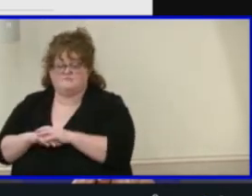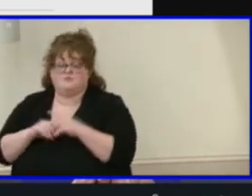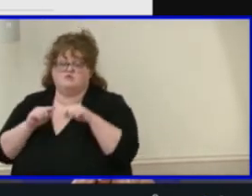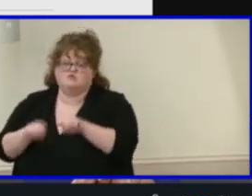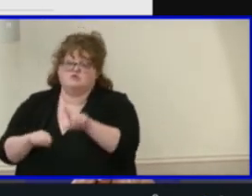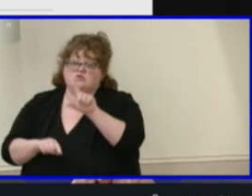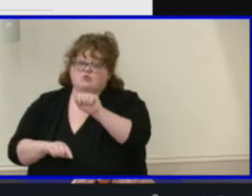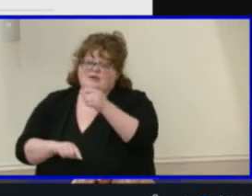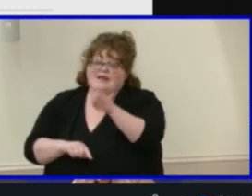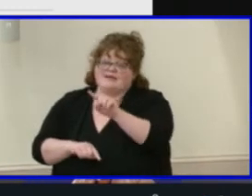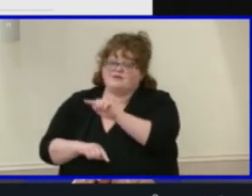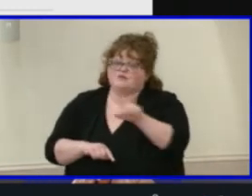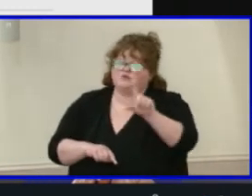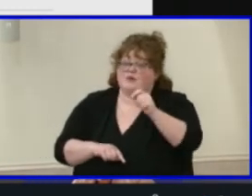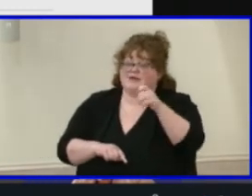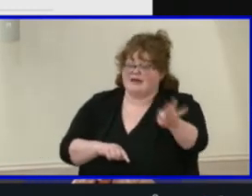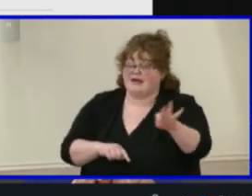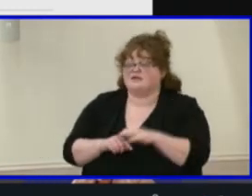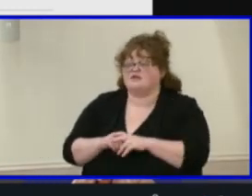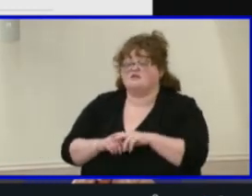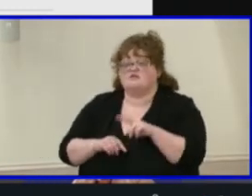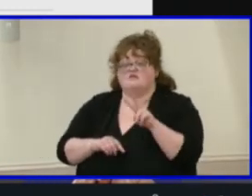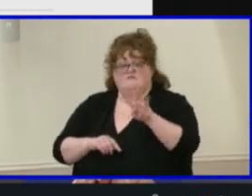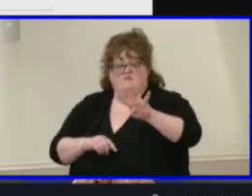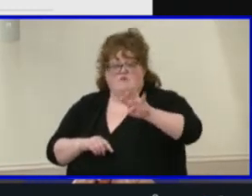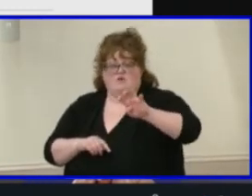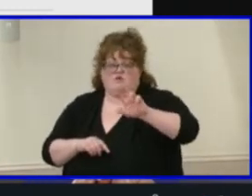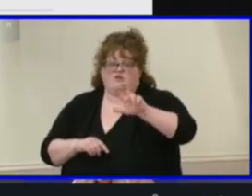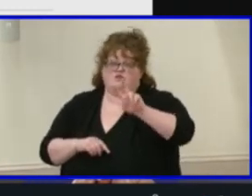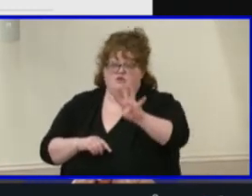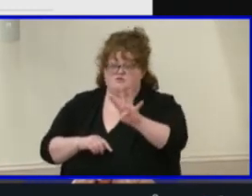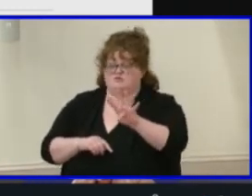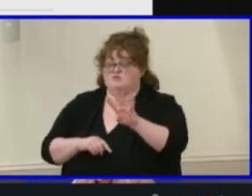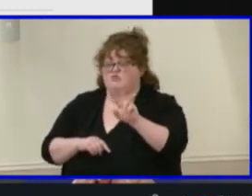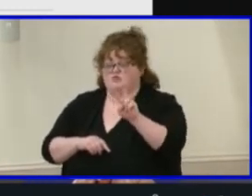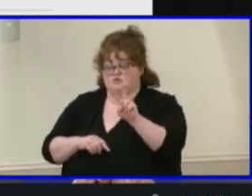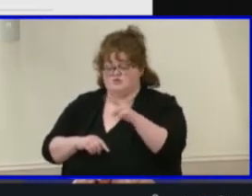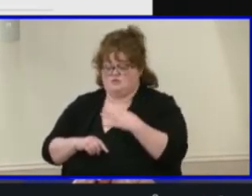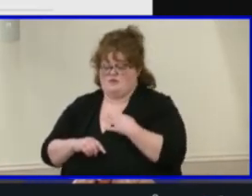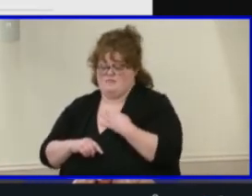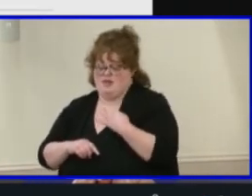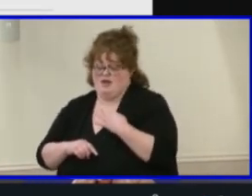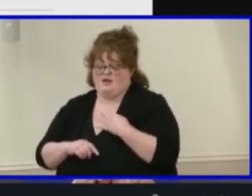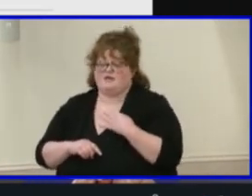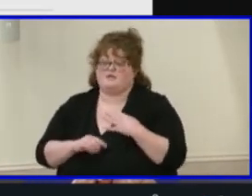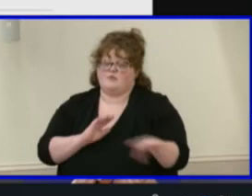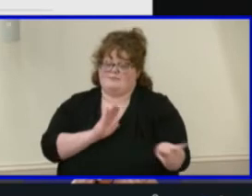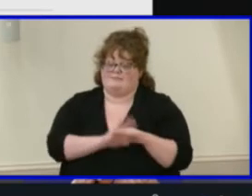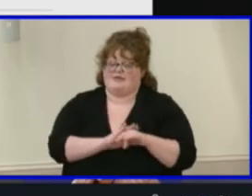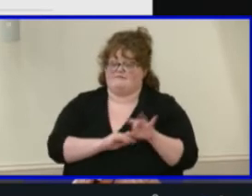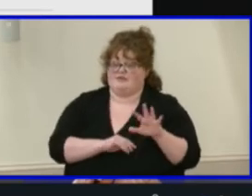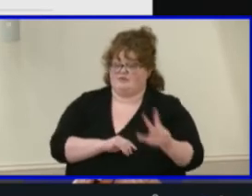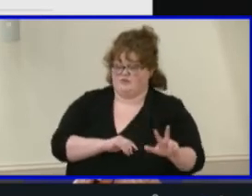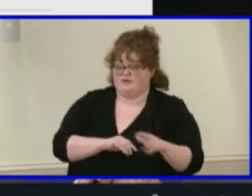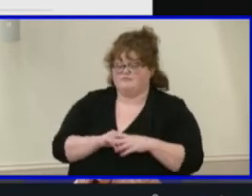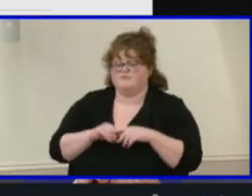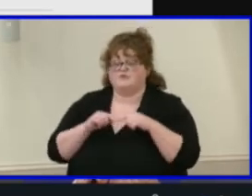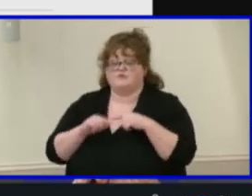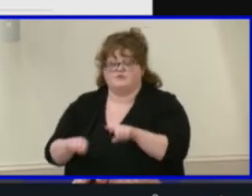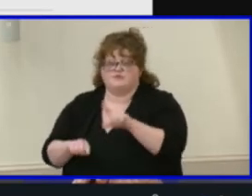-2019, 432 students applied. 53 were selected. In school year 2019